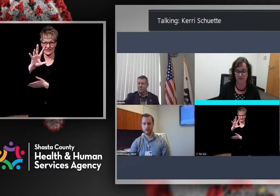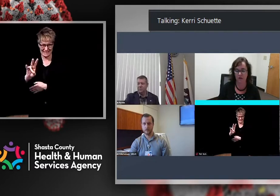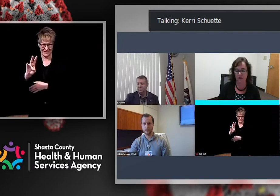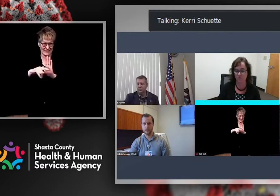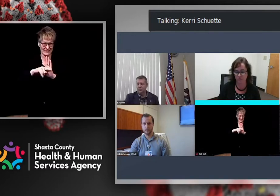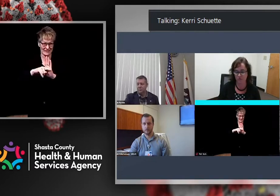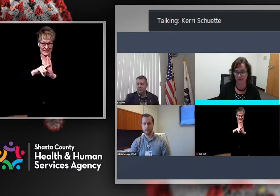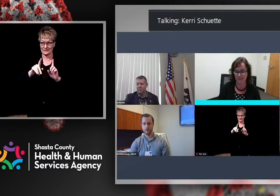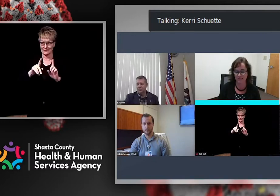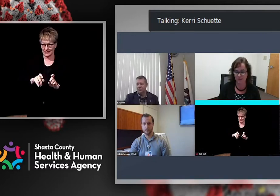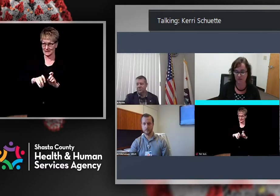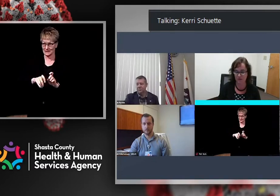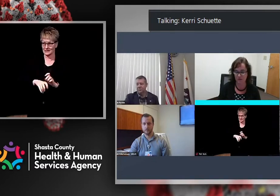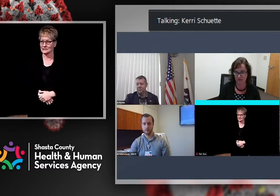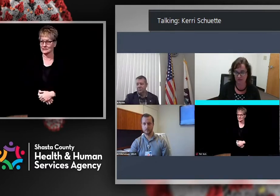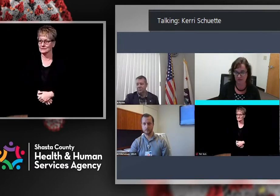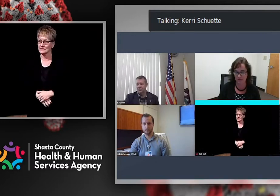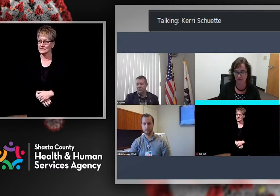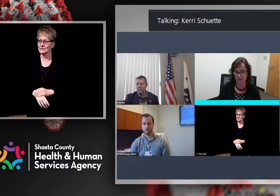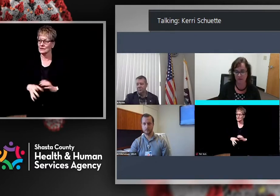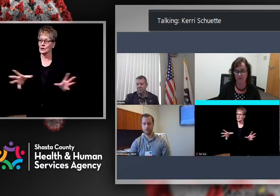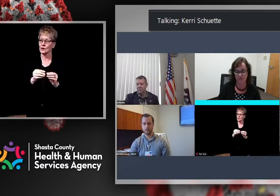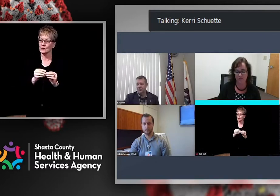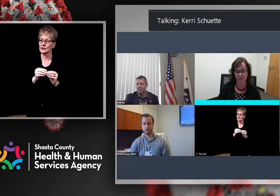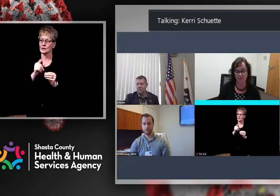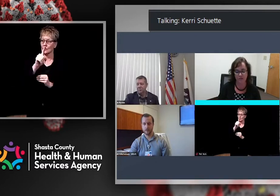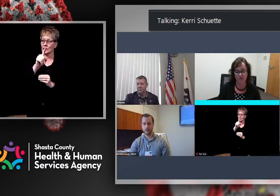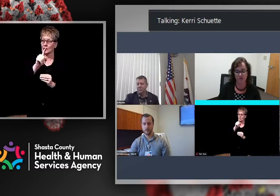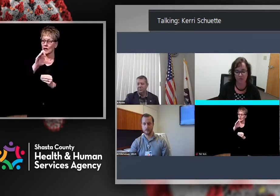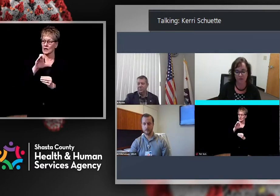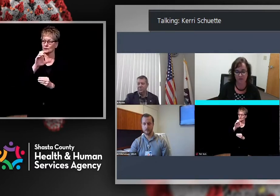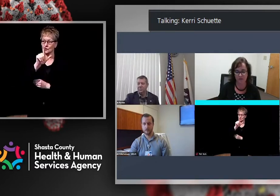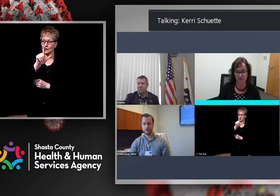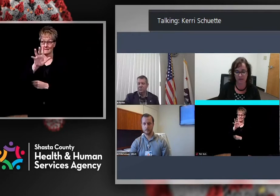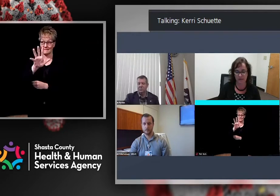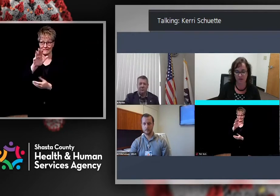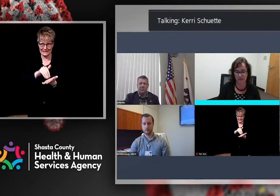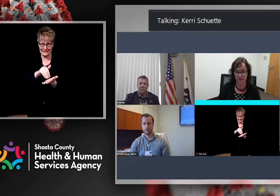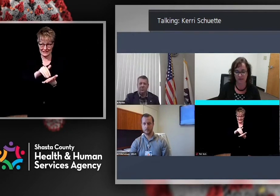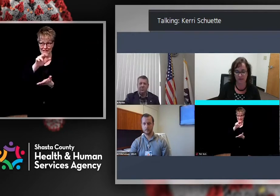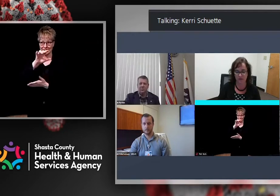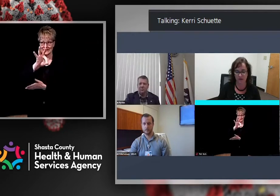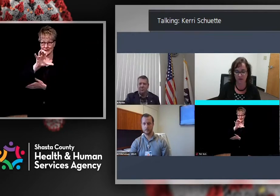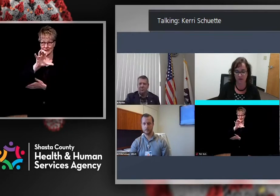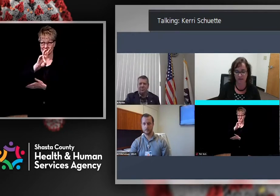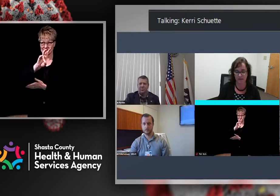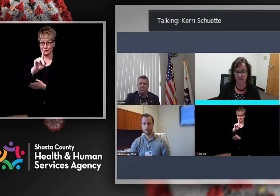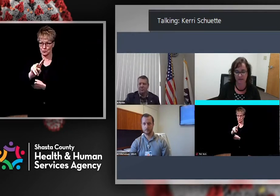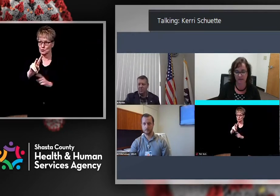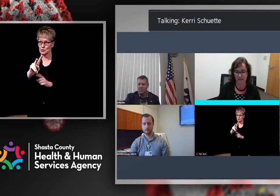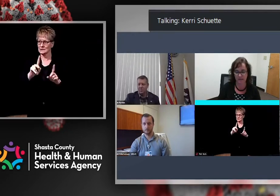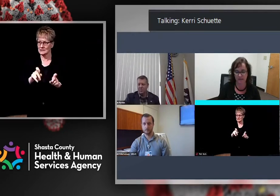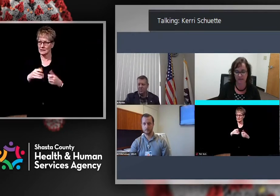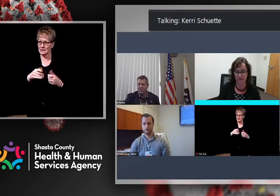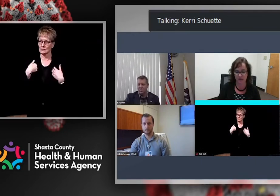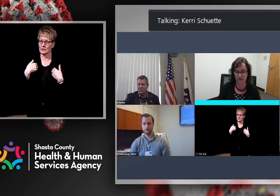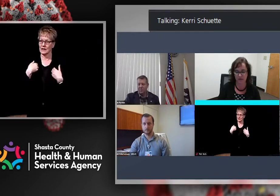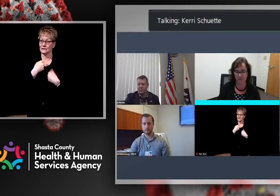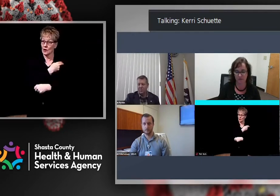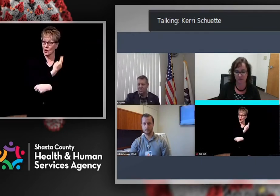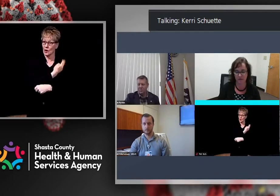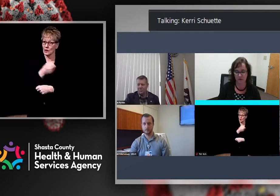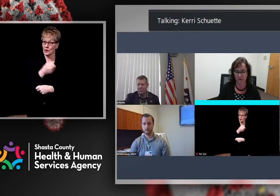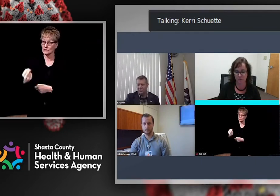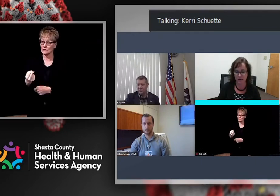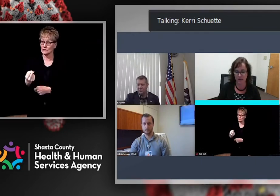,372 tests. We've got 52 people hospitalized in Shasta County, including six in the intensive care